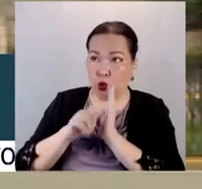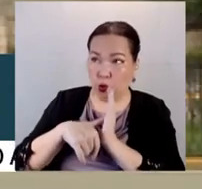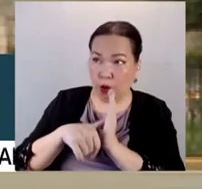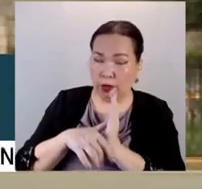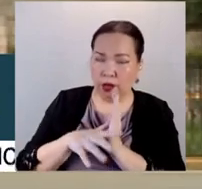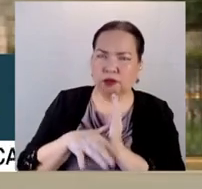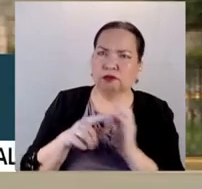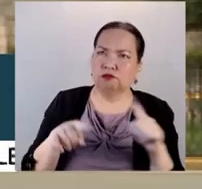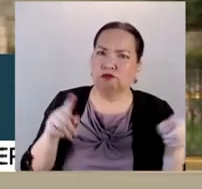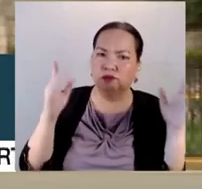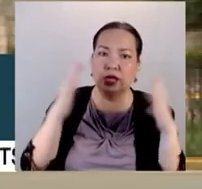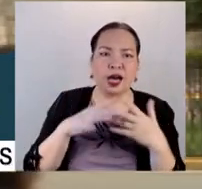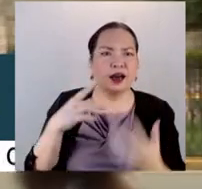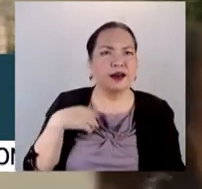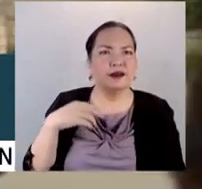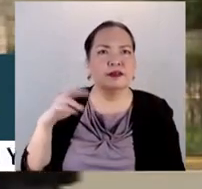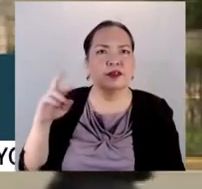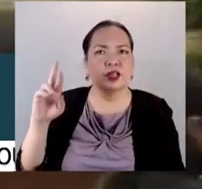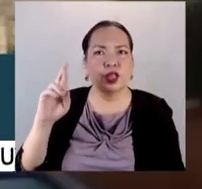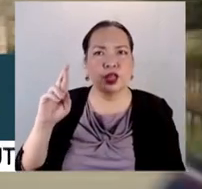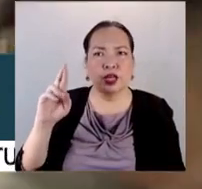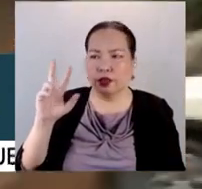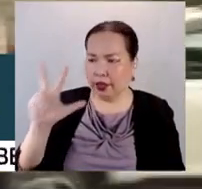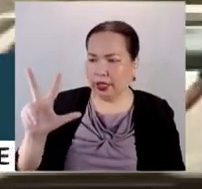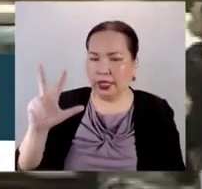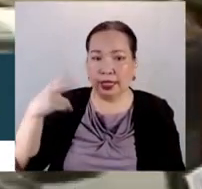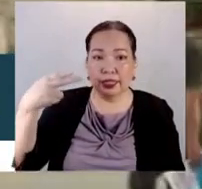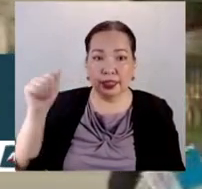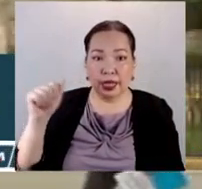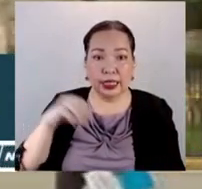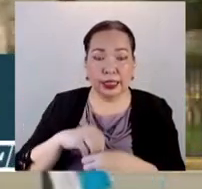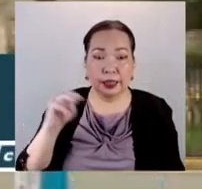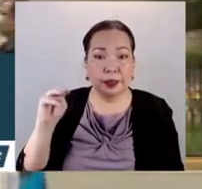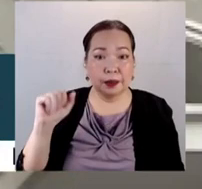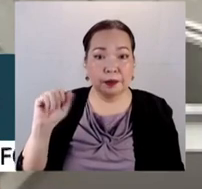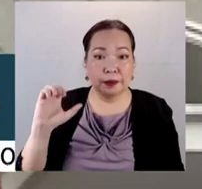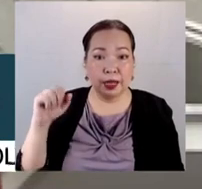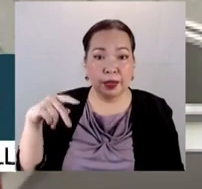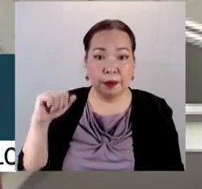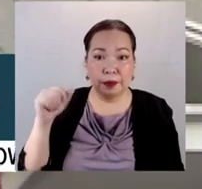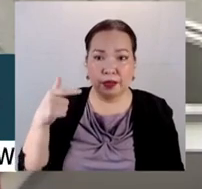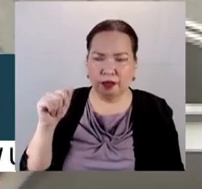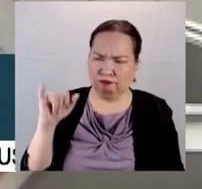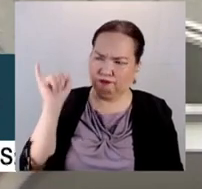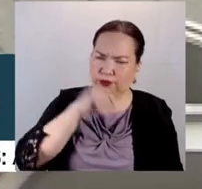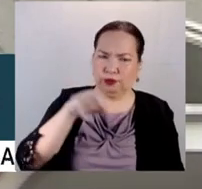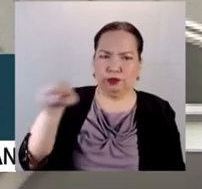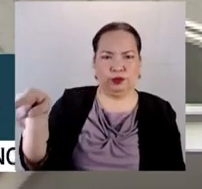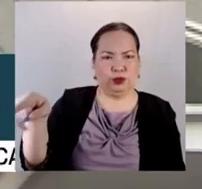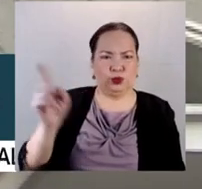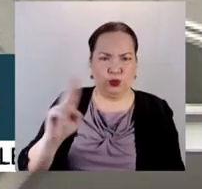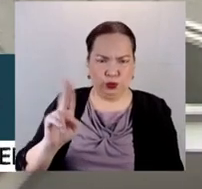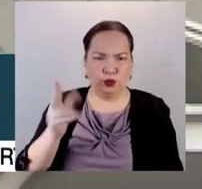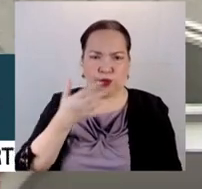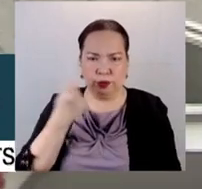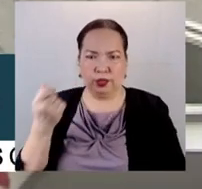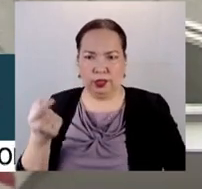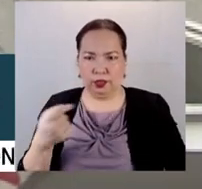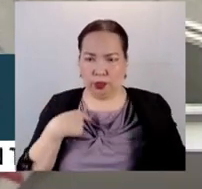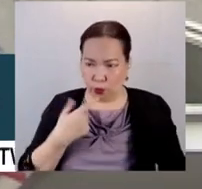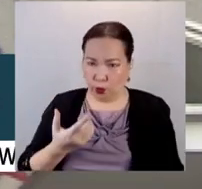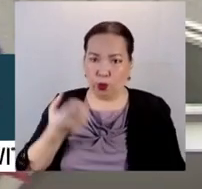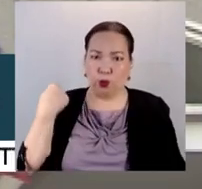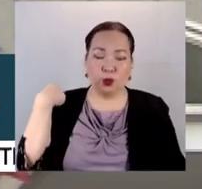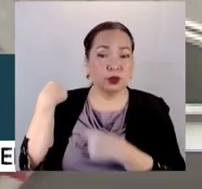property at Makapagal Avenue and sayan na naman po yung property na if that cannot be utilized. Nasa amin na yun